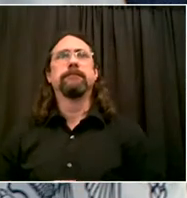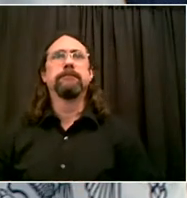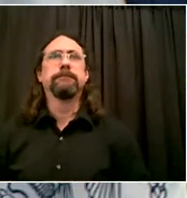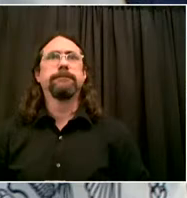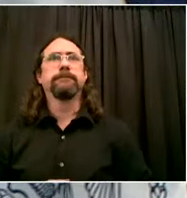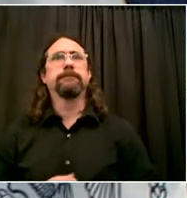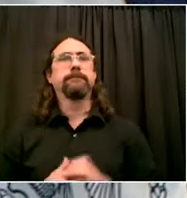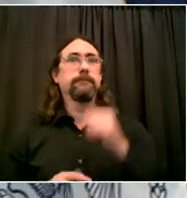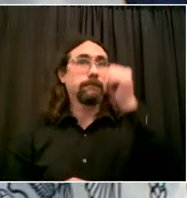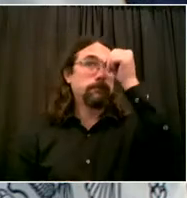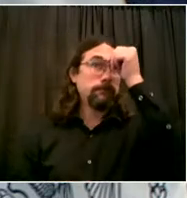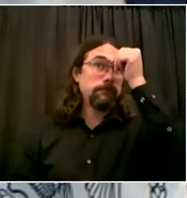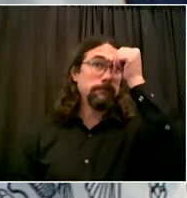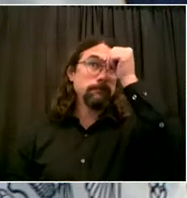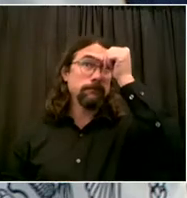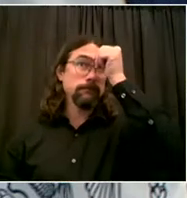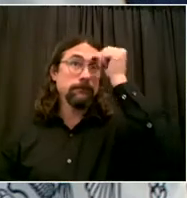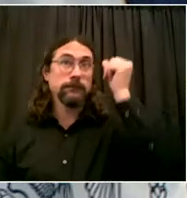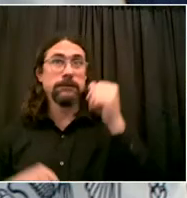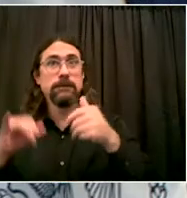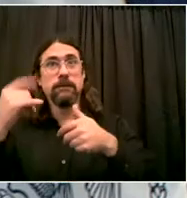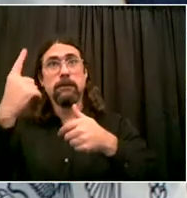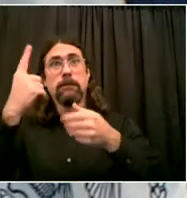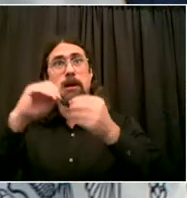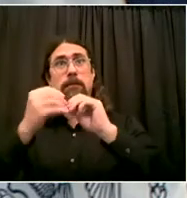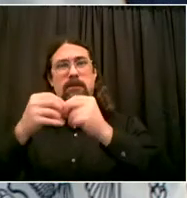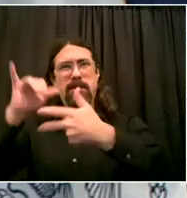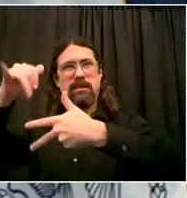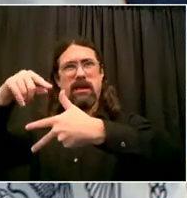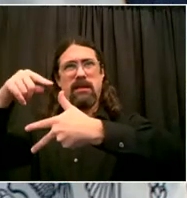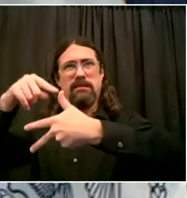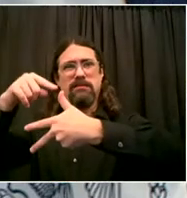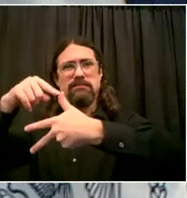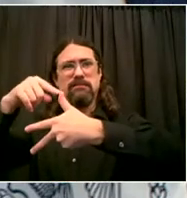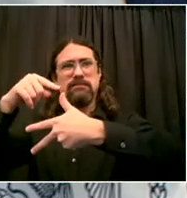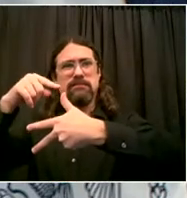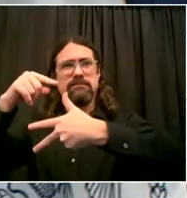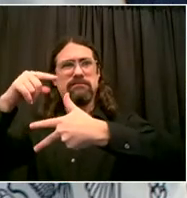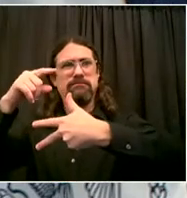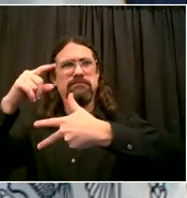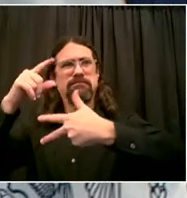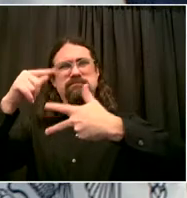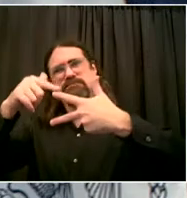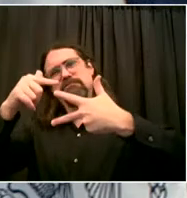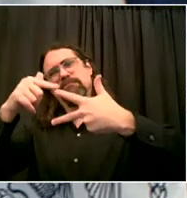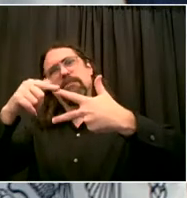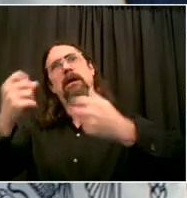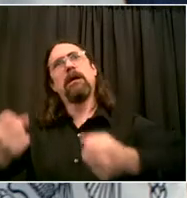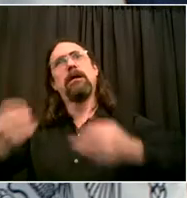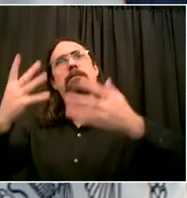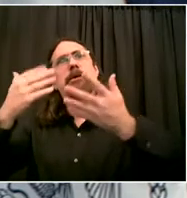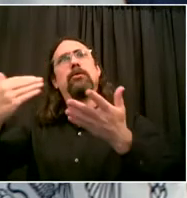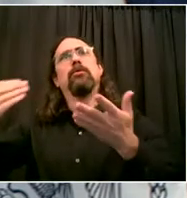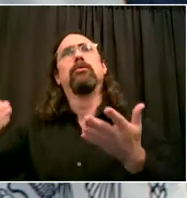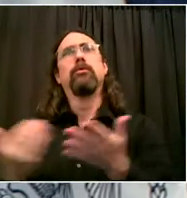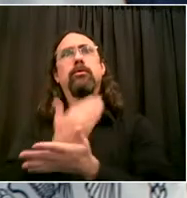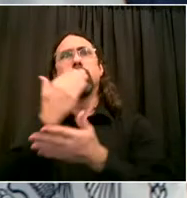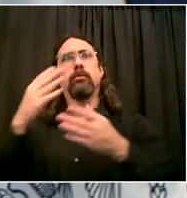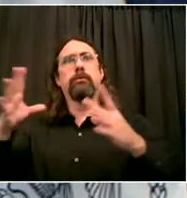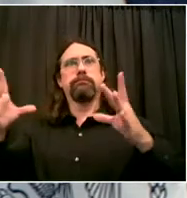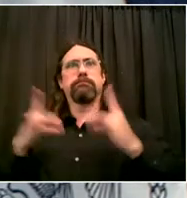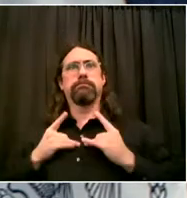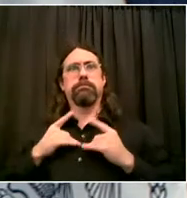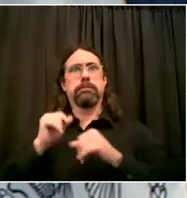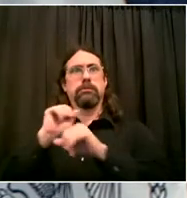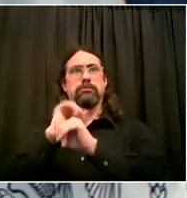And we've been encouraging testing. So it's natural if you have a lot more testing, even if your positivity level stays low, you're going to have a higher